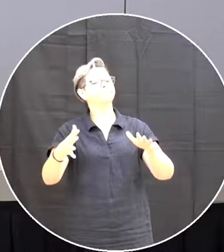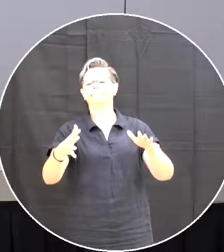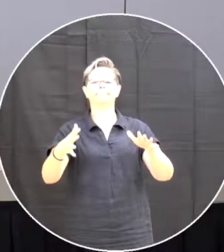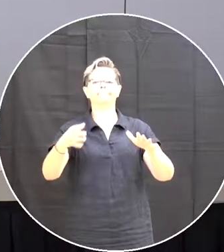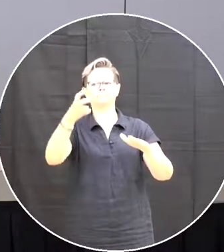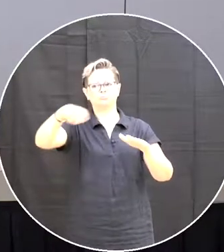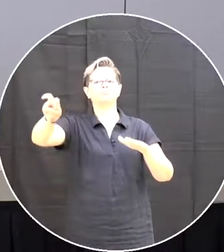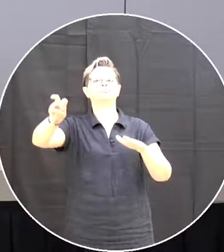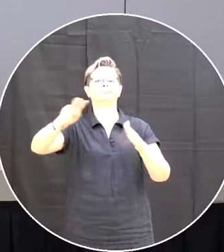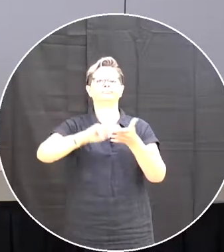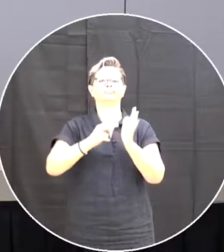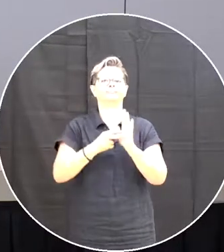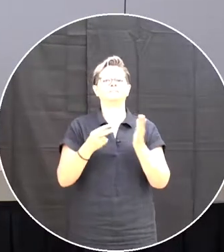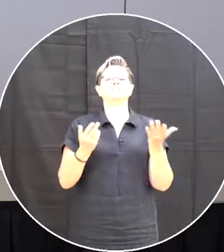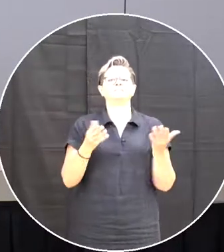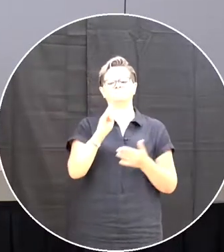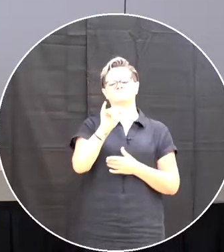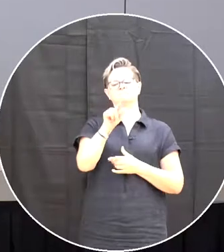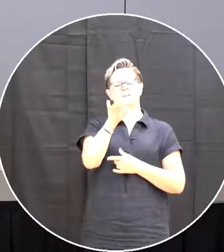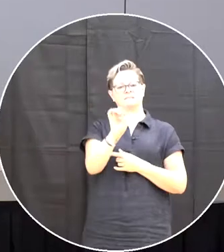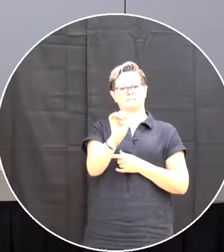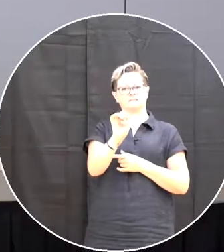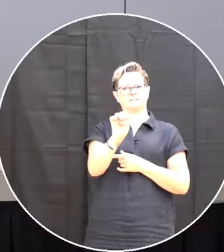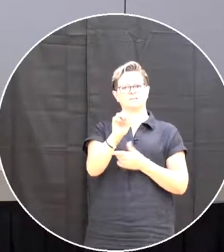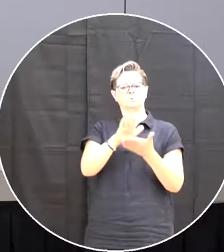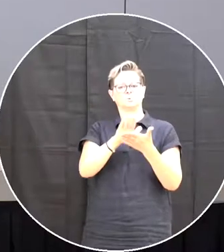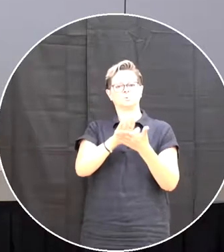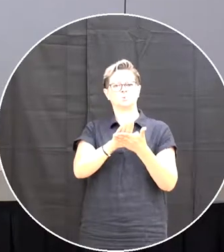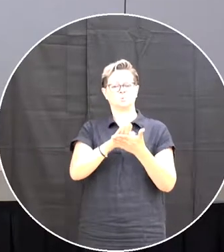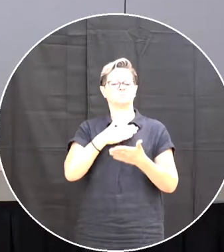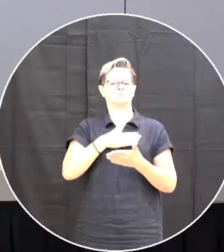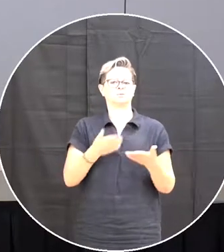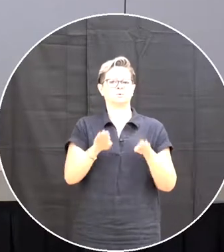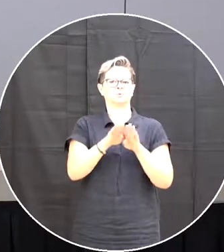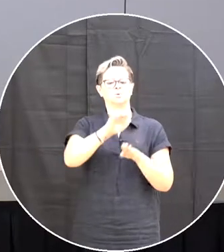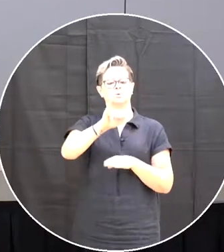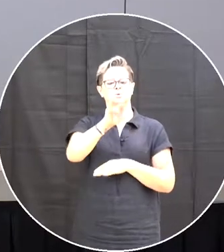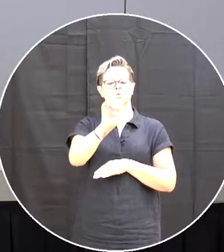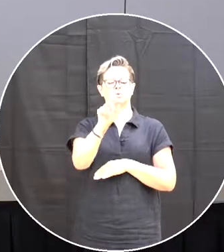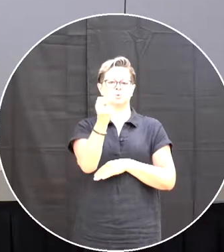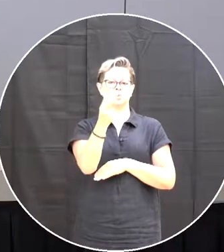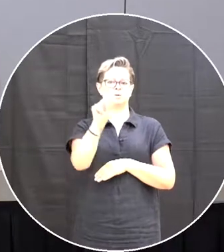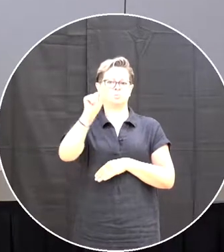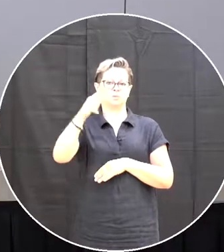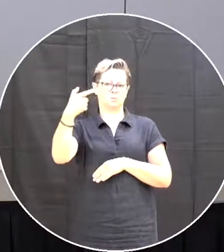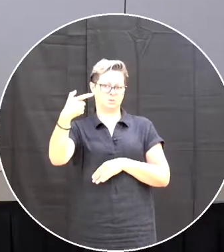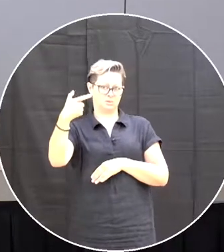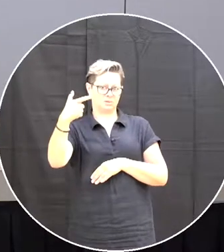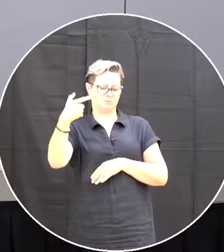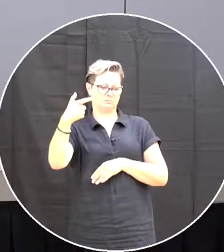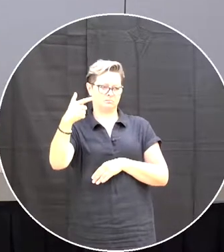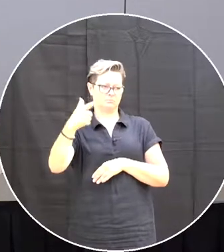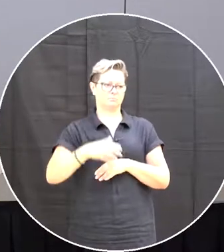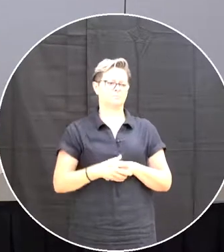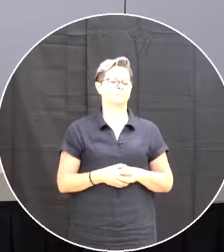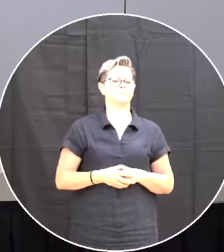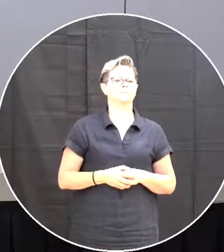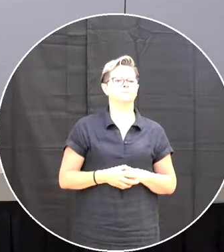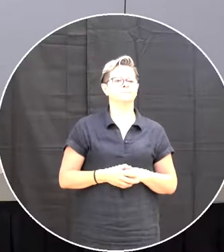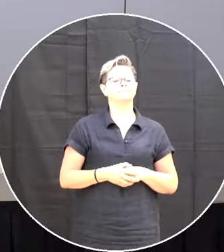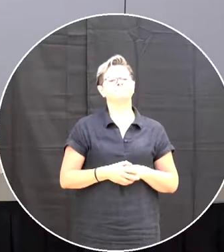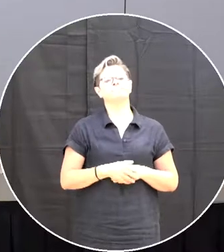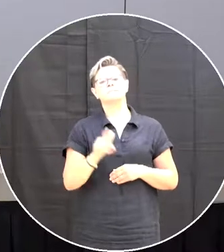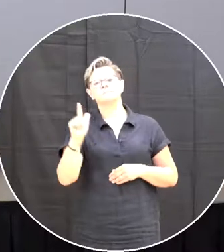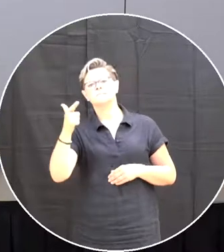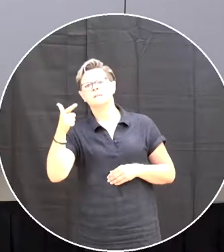therefore resolved that basque memorial all grade will close effective june 12 2021 again begging a second here can i get